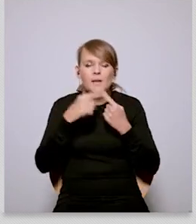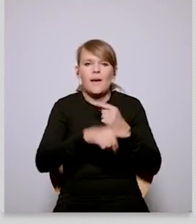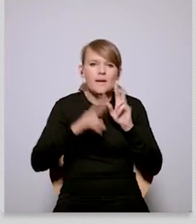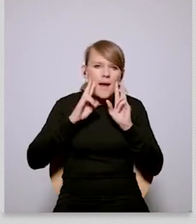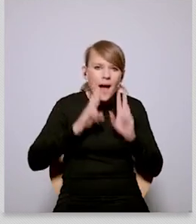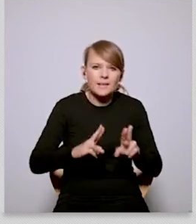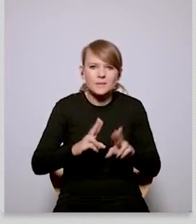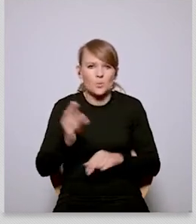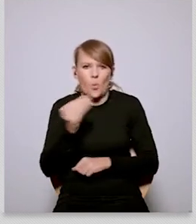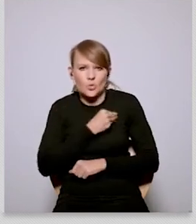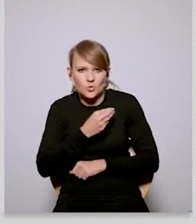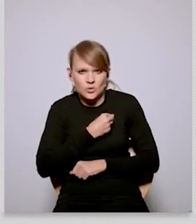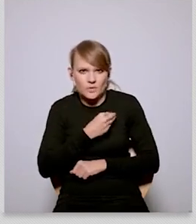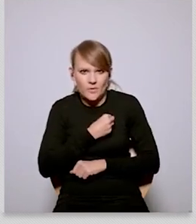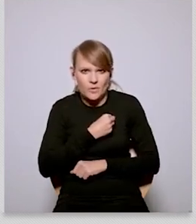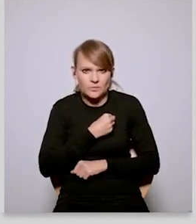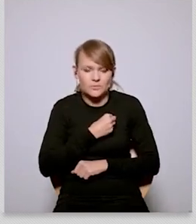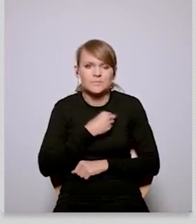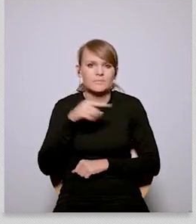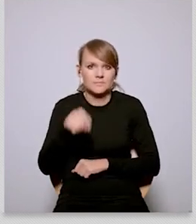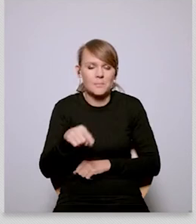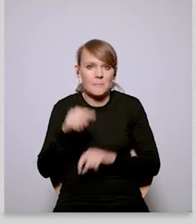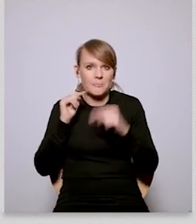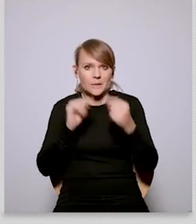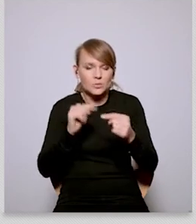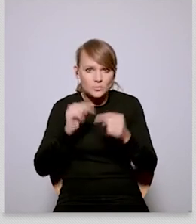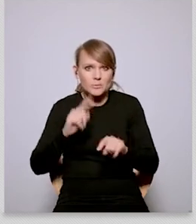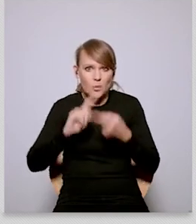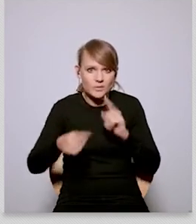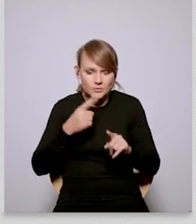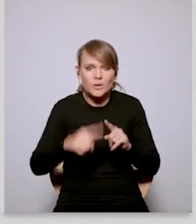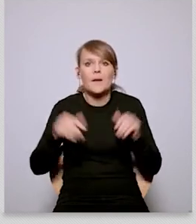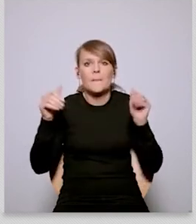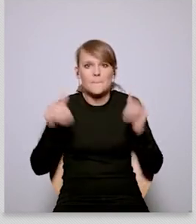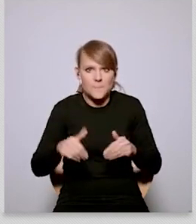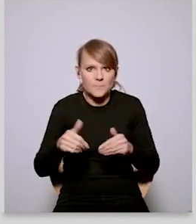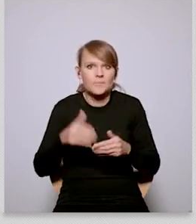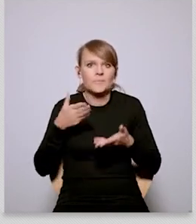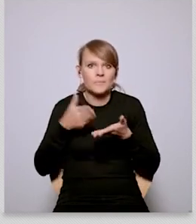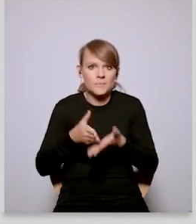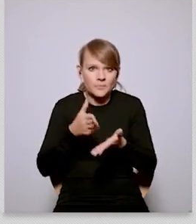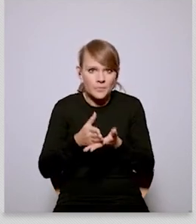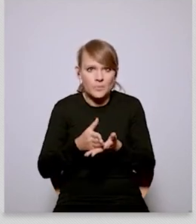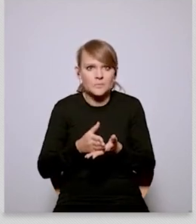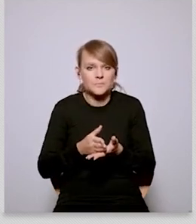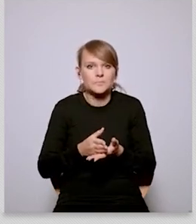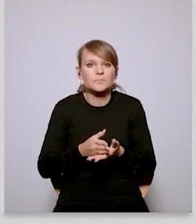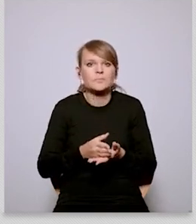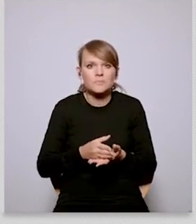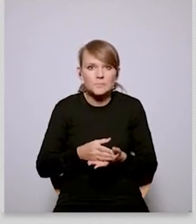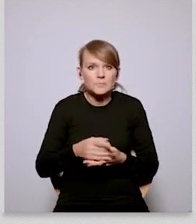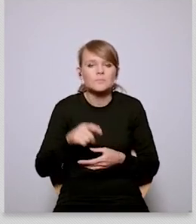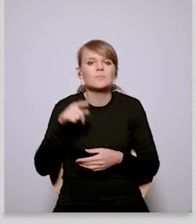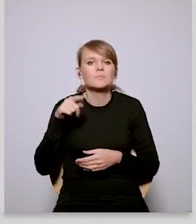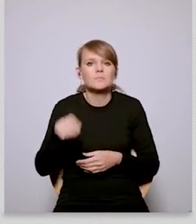of the political discussion because it essentially diffuses the populist argument that our motivation for climate action is kind of part of the big